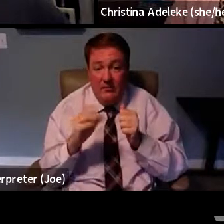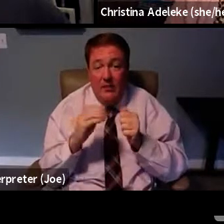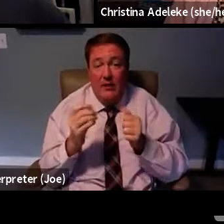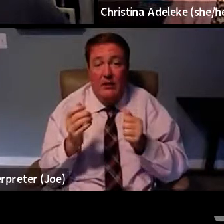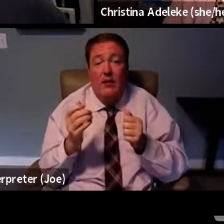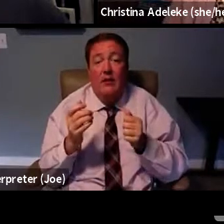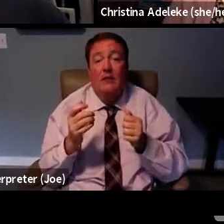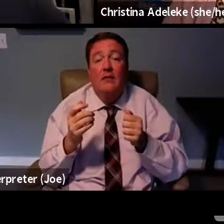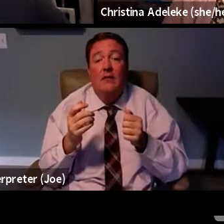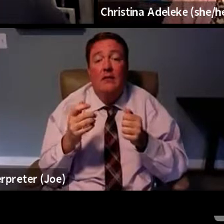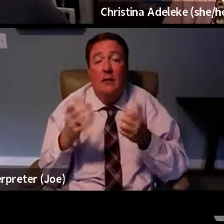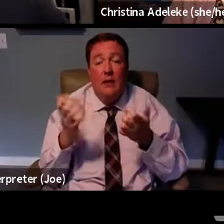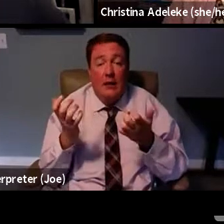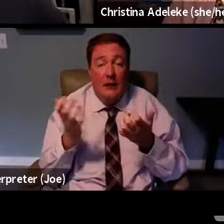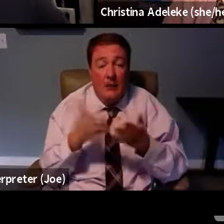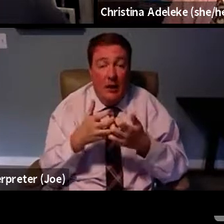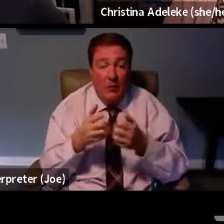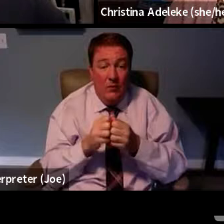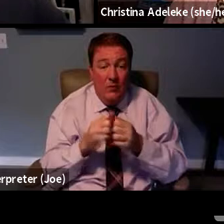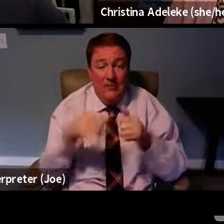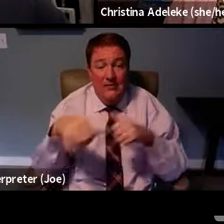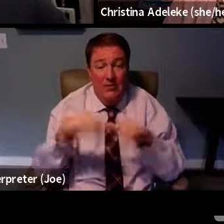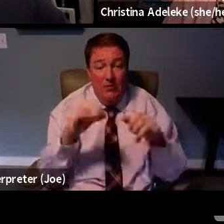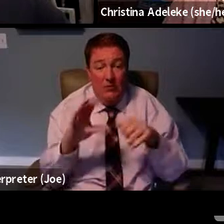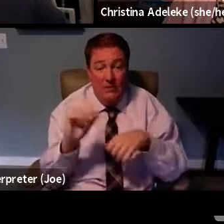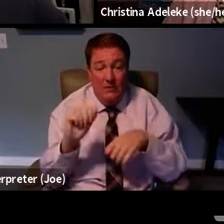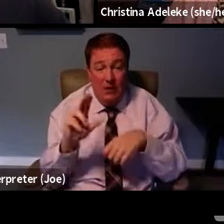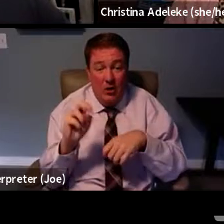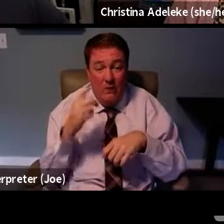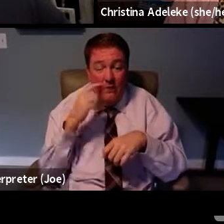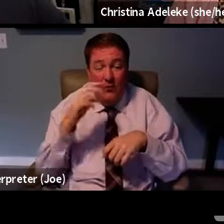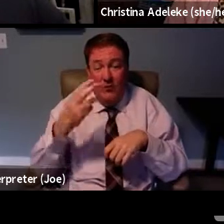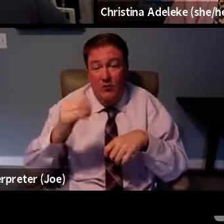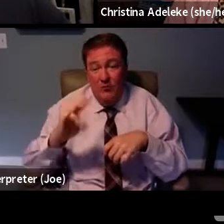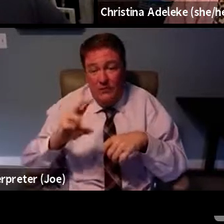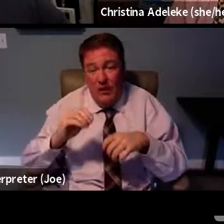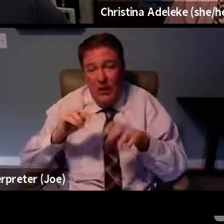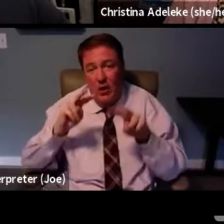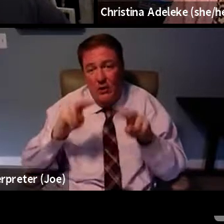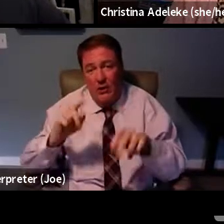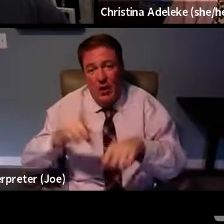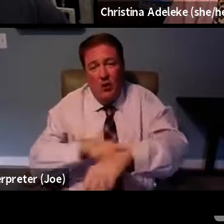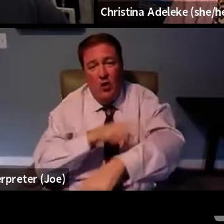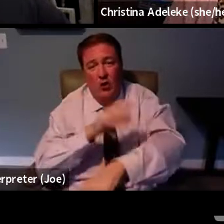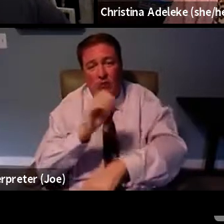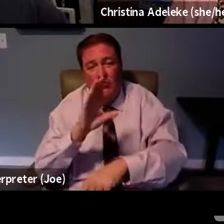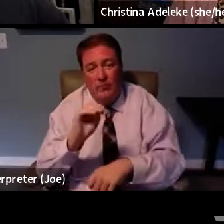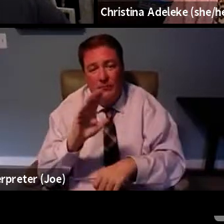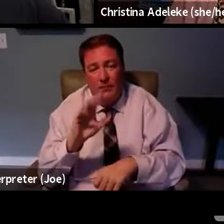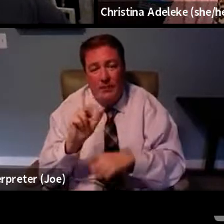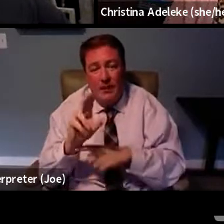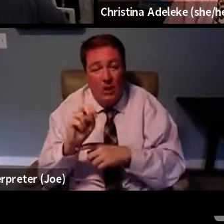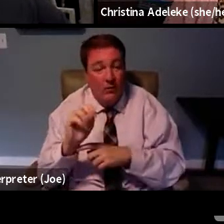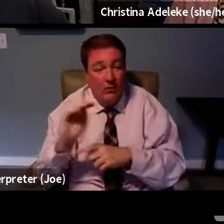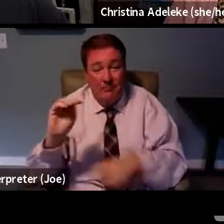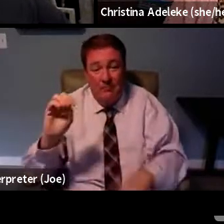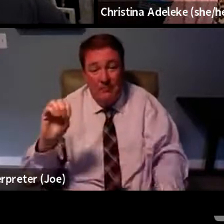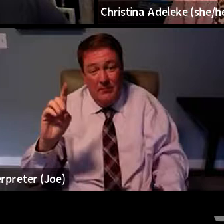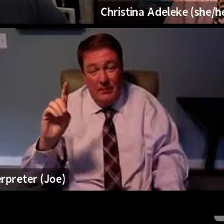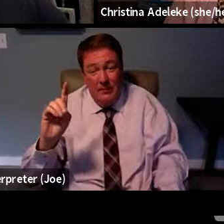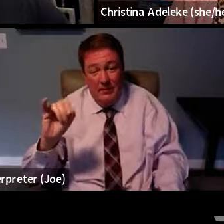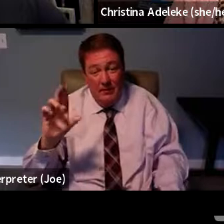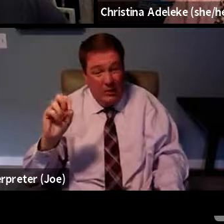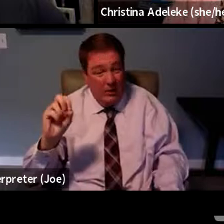And at the same time, also like home long-term care are issues that, you know, Medicare doesn't pay for that, I think.